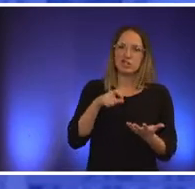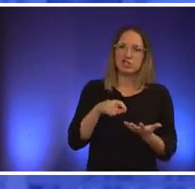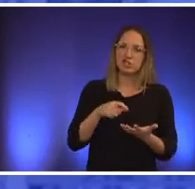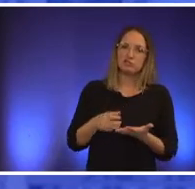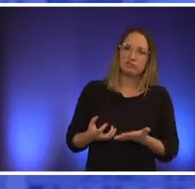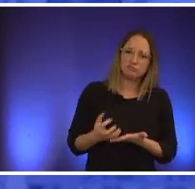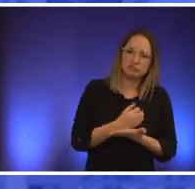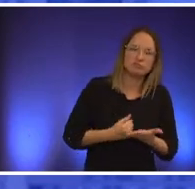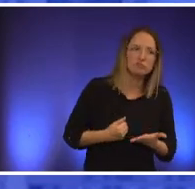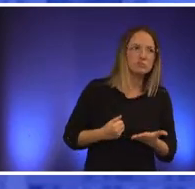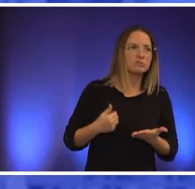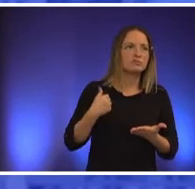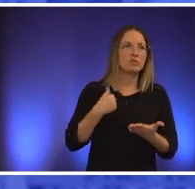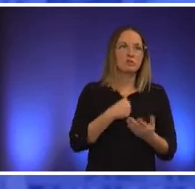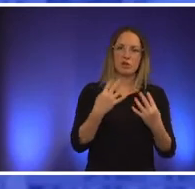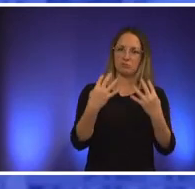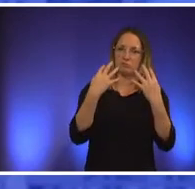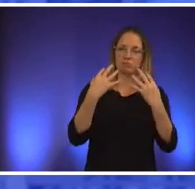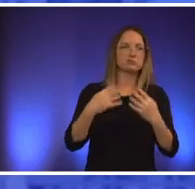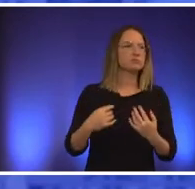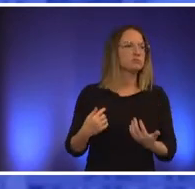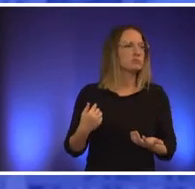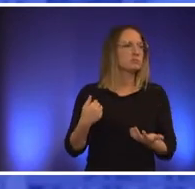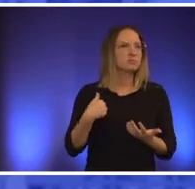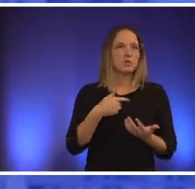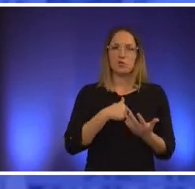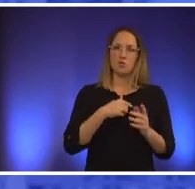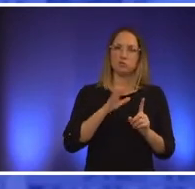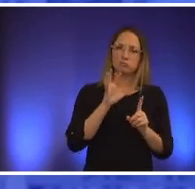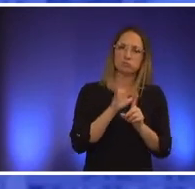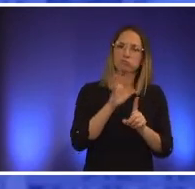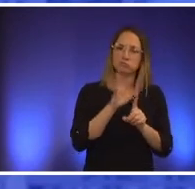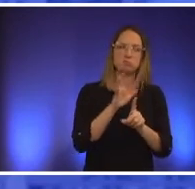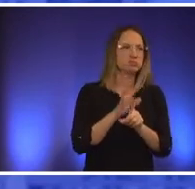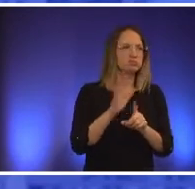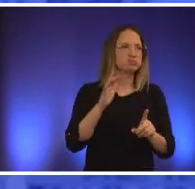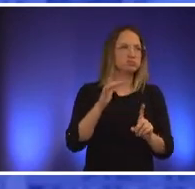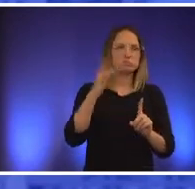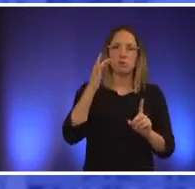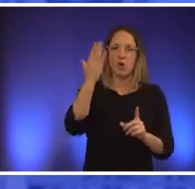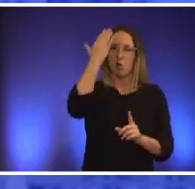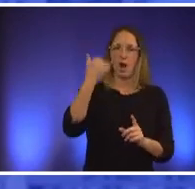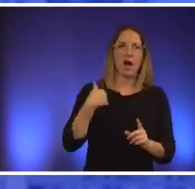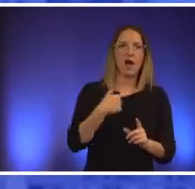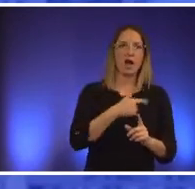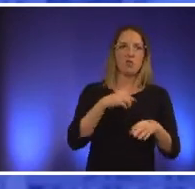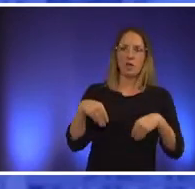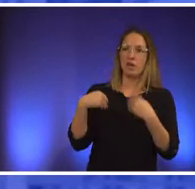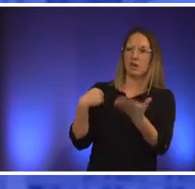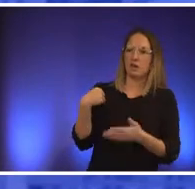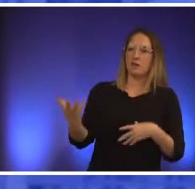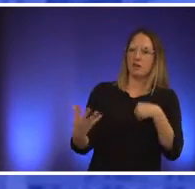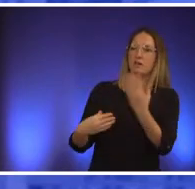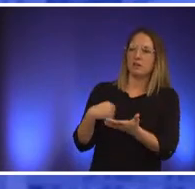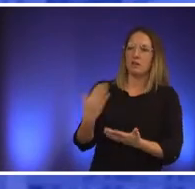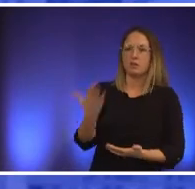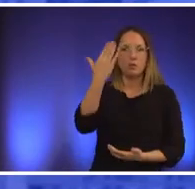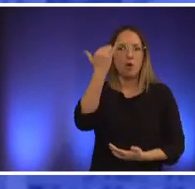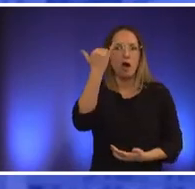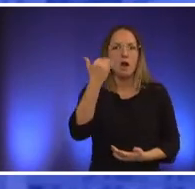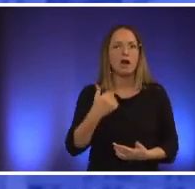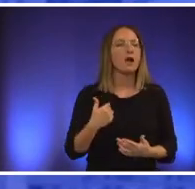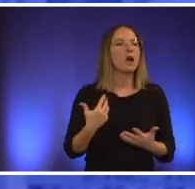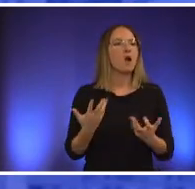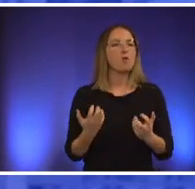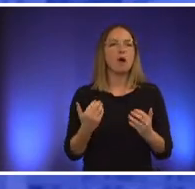wants to be here so why do we keep doing these deals i don't understand i would ask more questions i would have higher expectations of